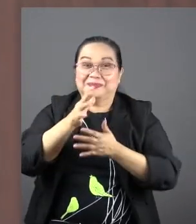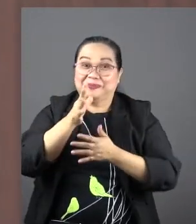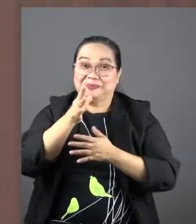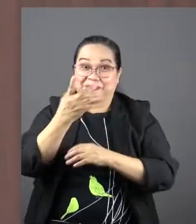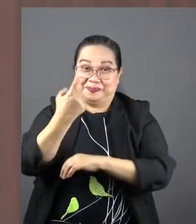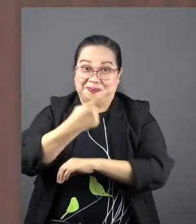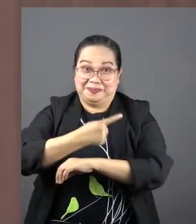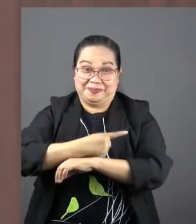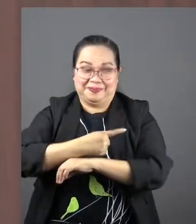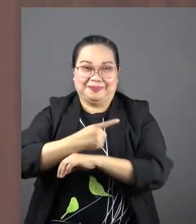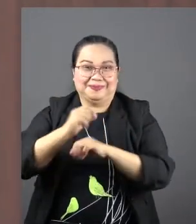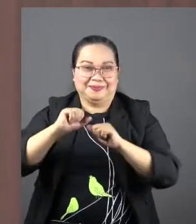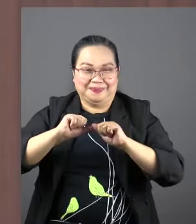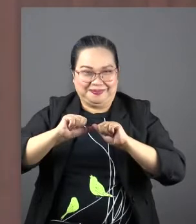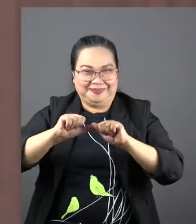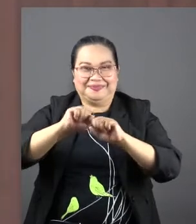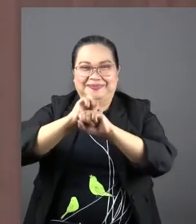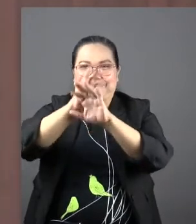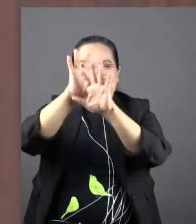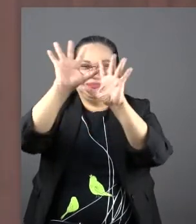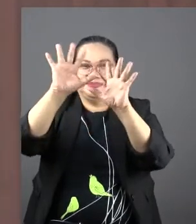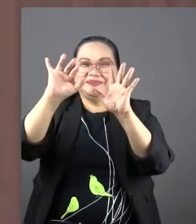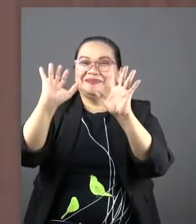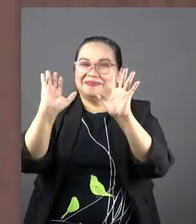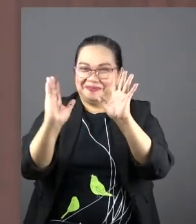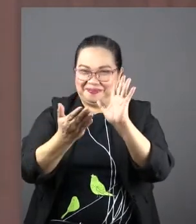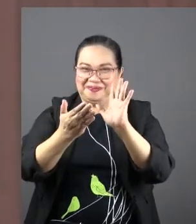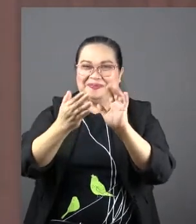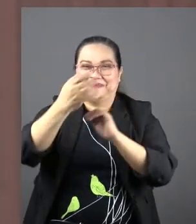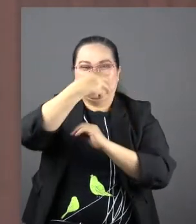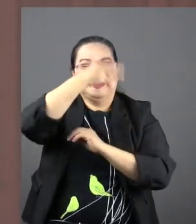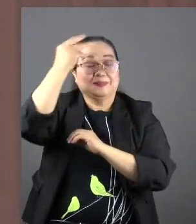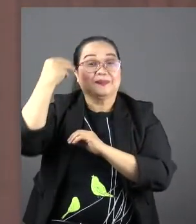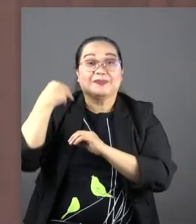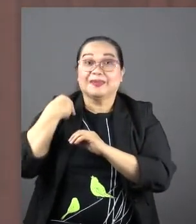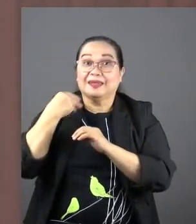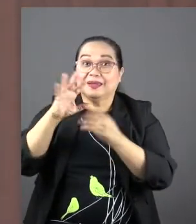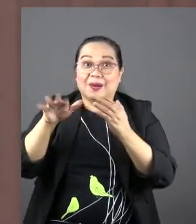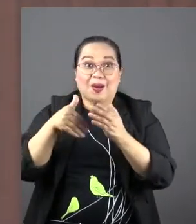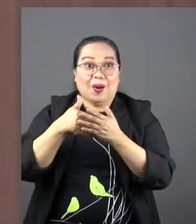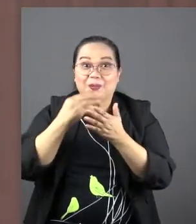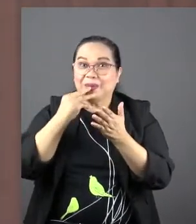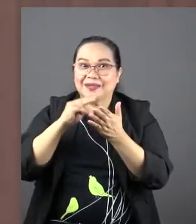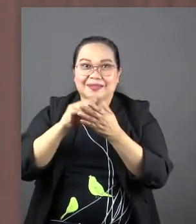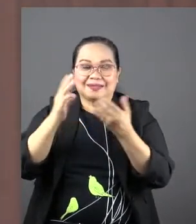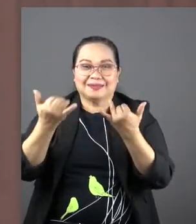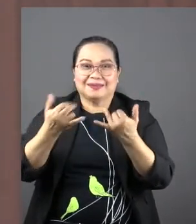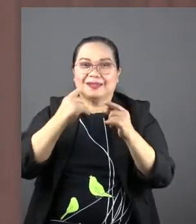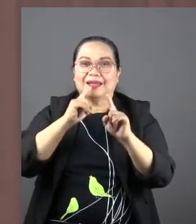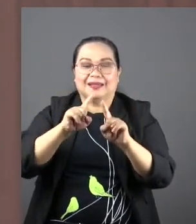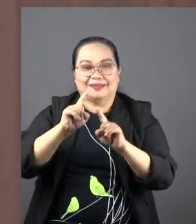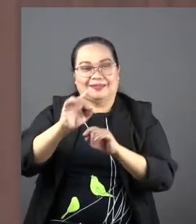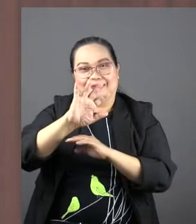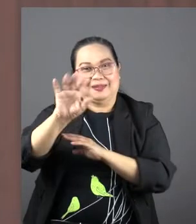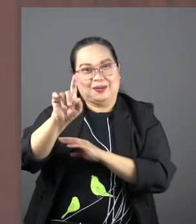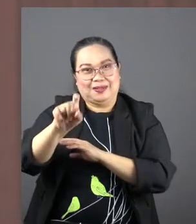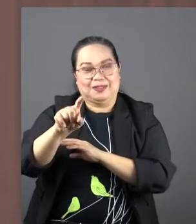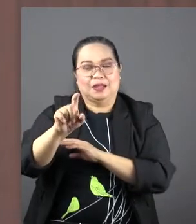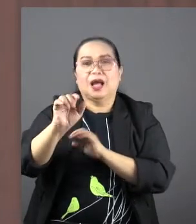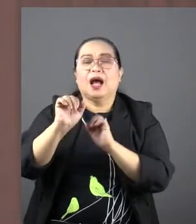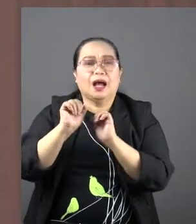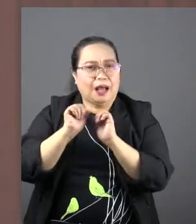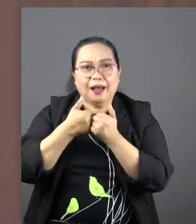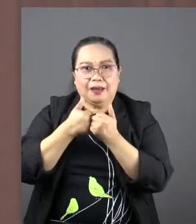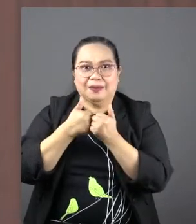to keep shining like Mary did. Friends, our entire message today answers this question. How did